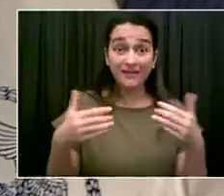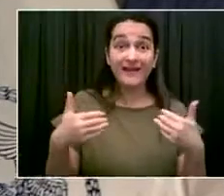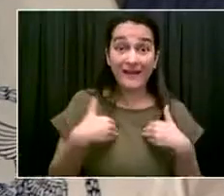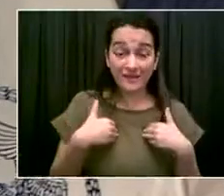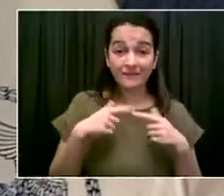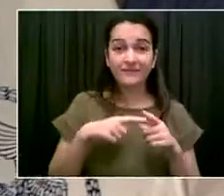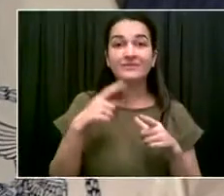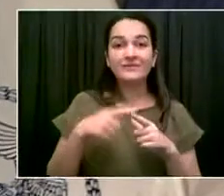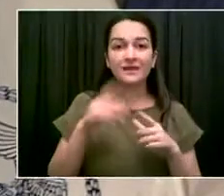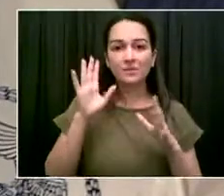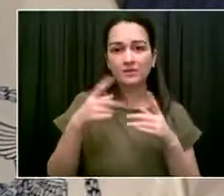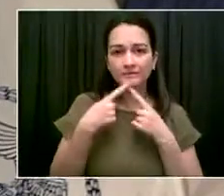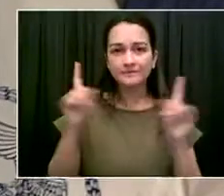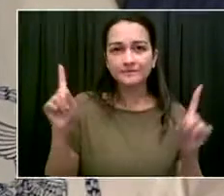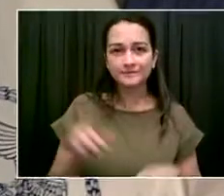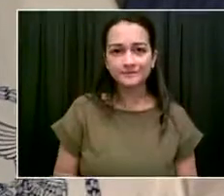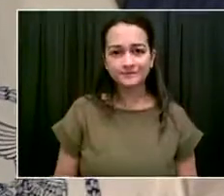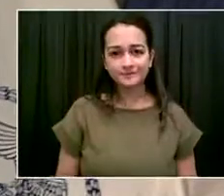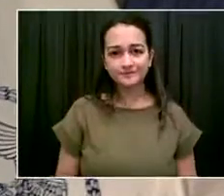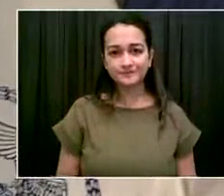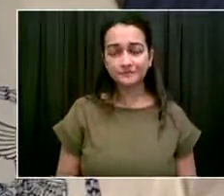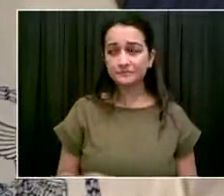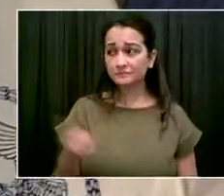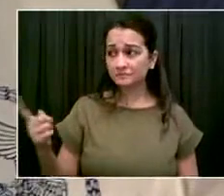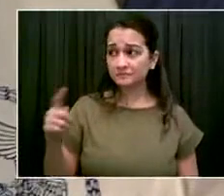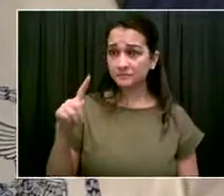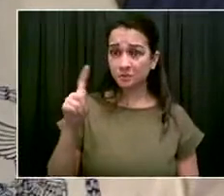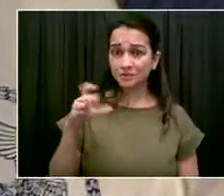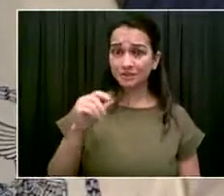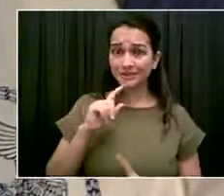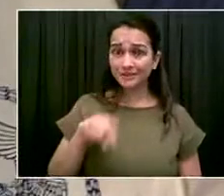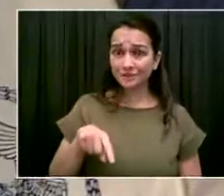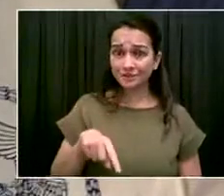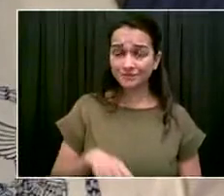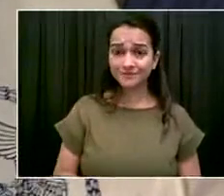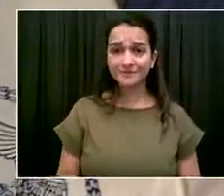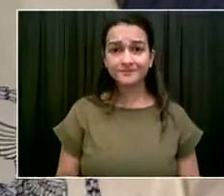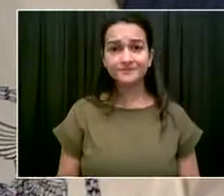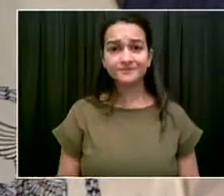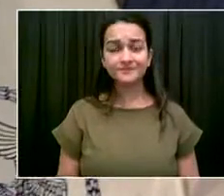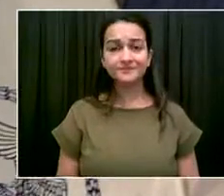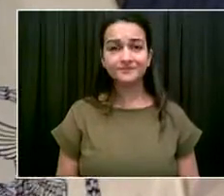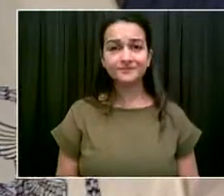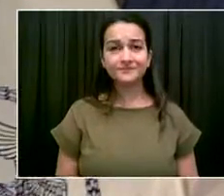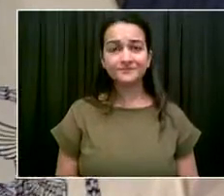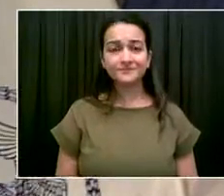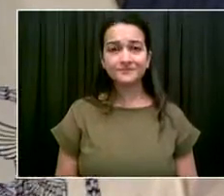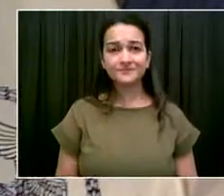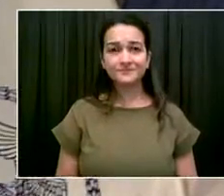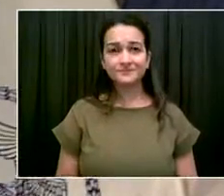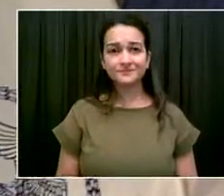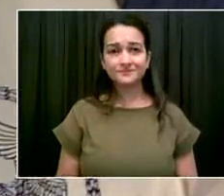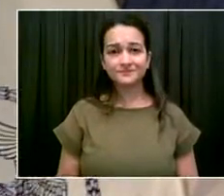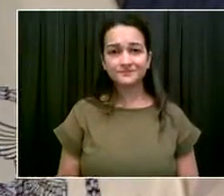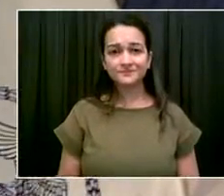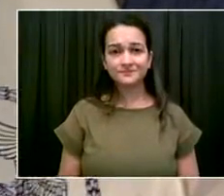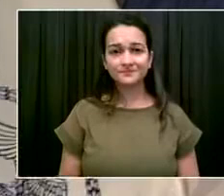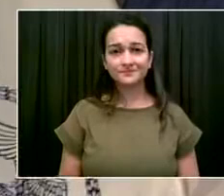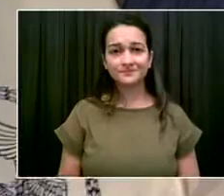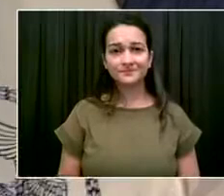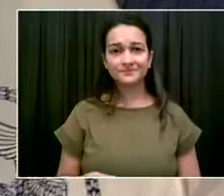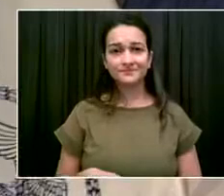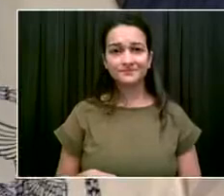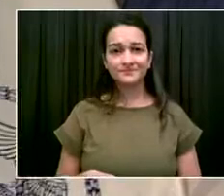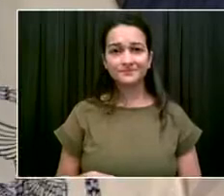afternoon. The mayor is joined by Commissioner John Scrivani as well as Health Commissioner Dr. Dave Choksi. We will now begin our